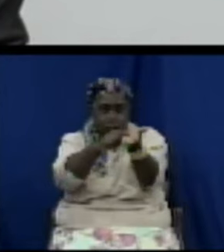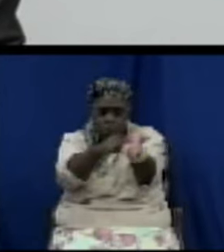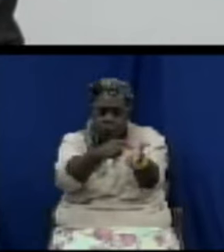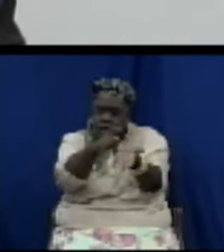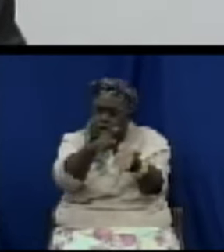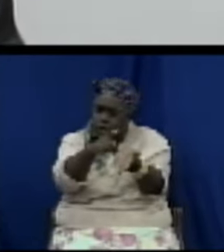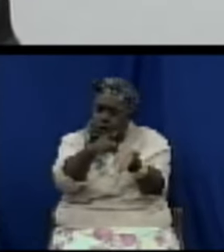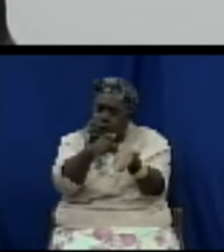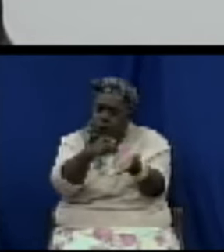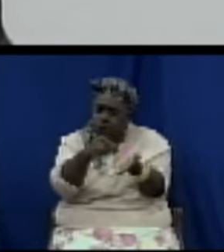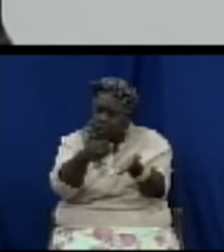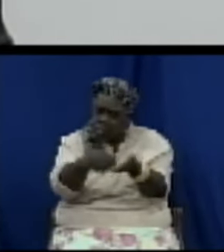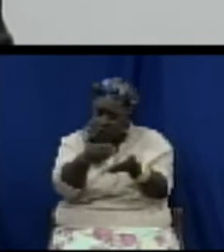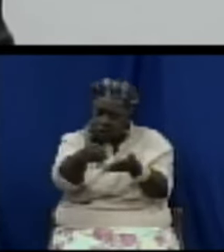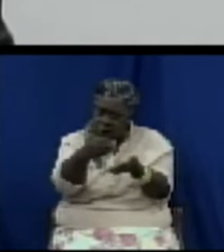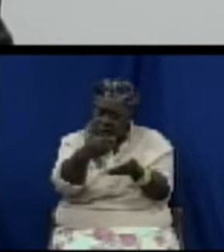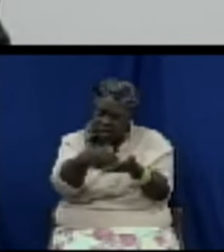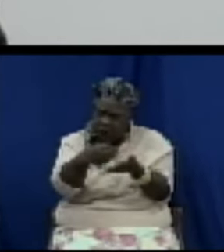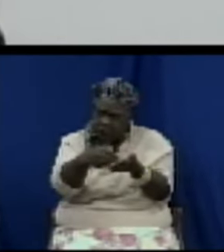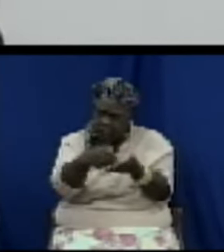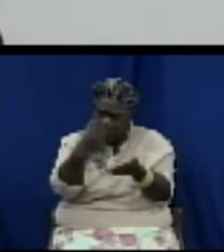many people sell stolen goods